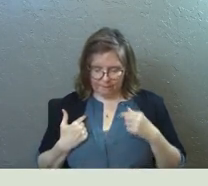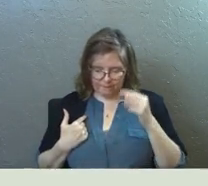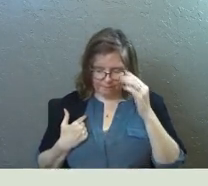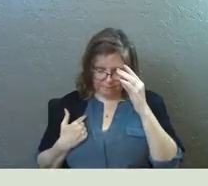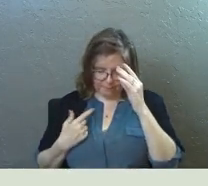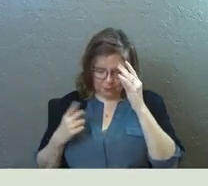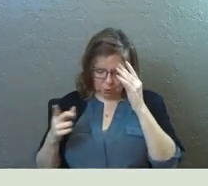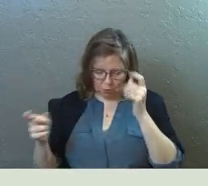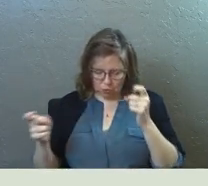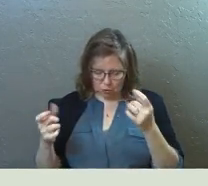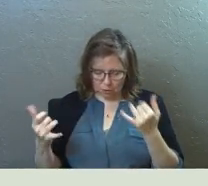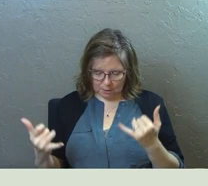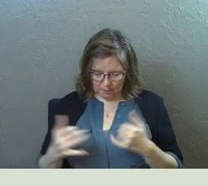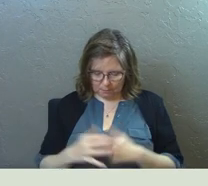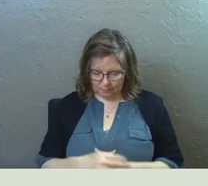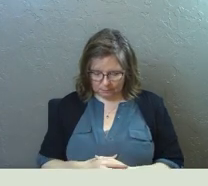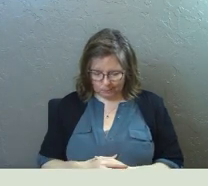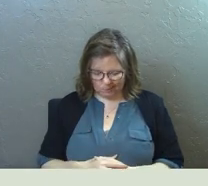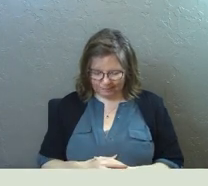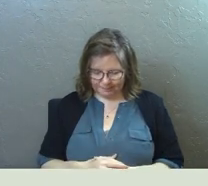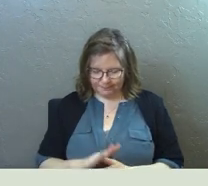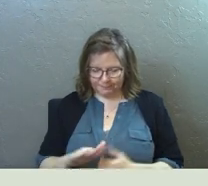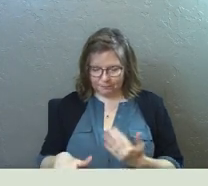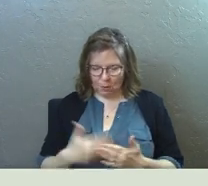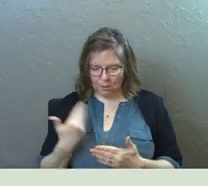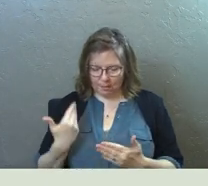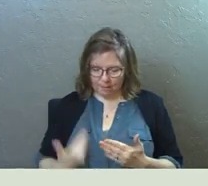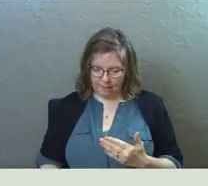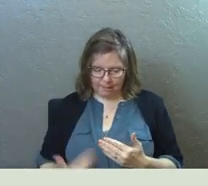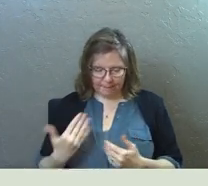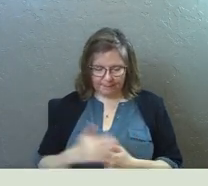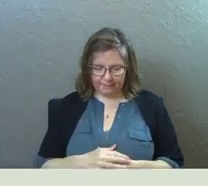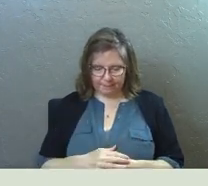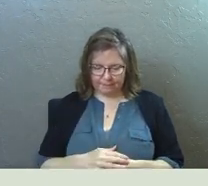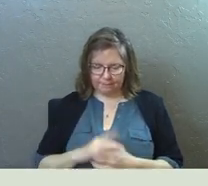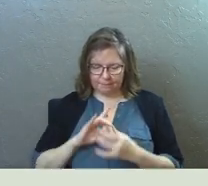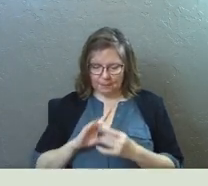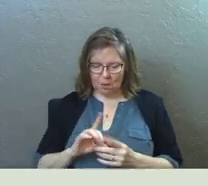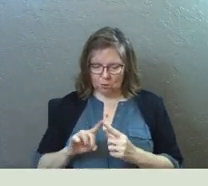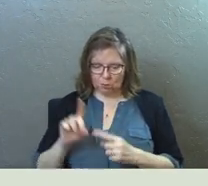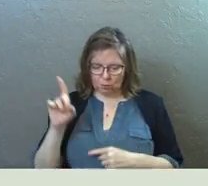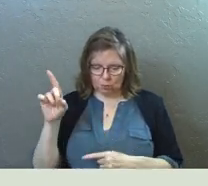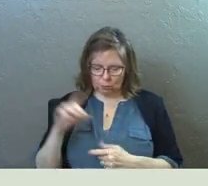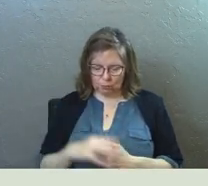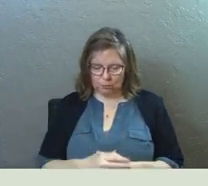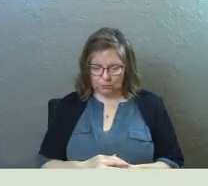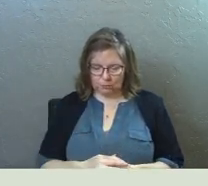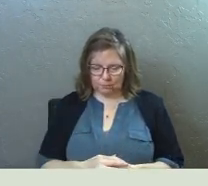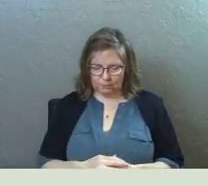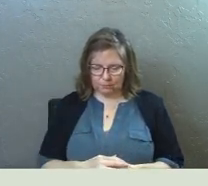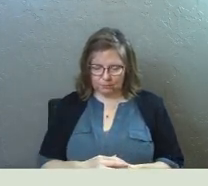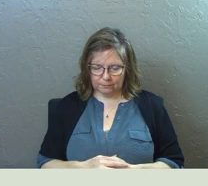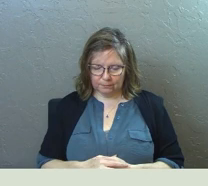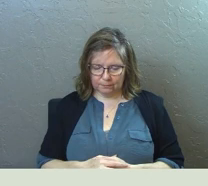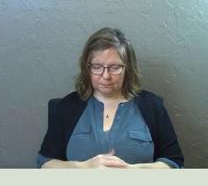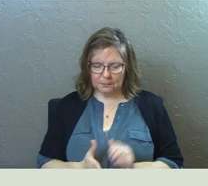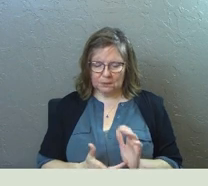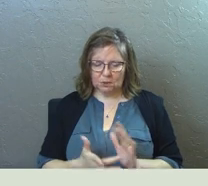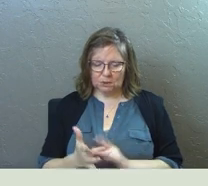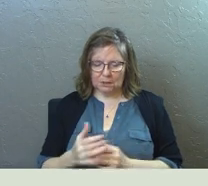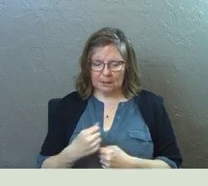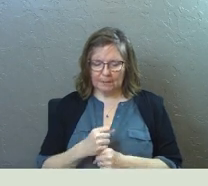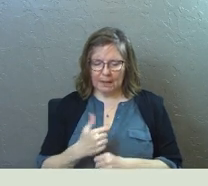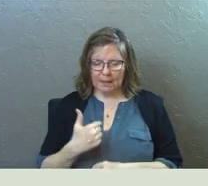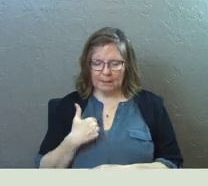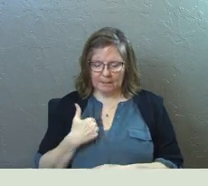You're in charge now. All that I am belongs to you. So Jesus,